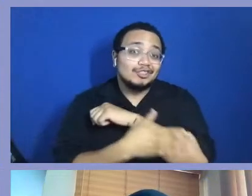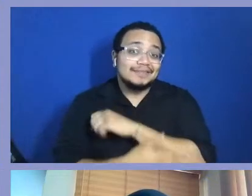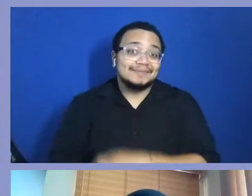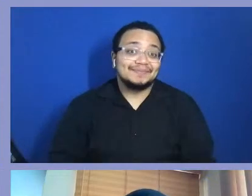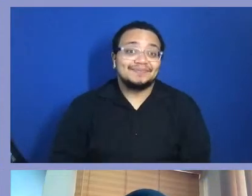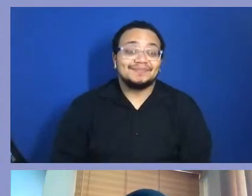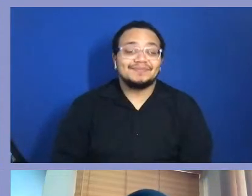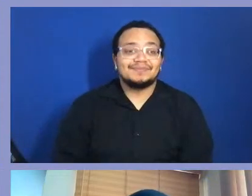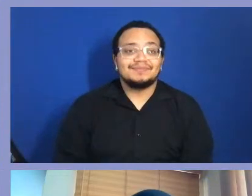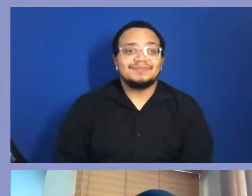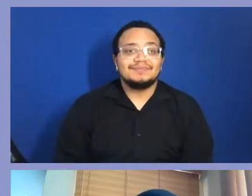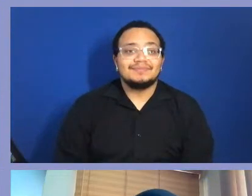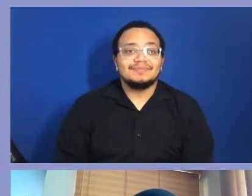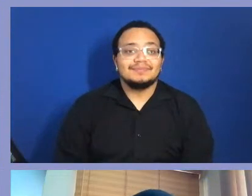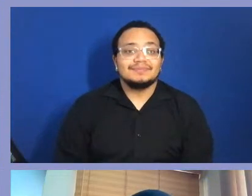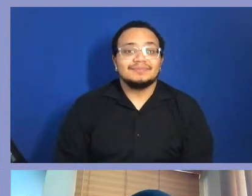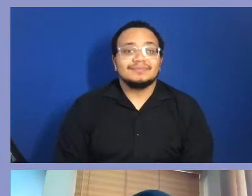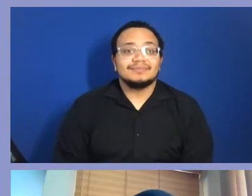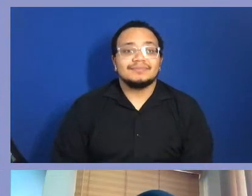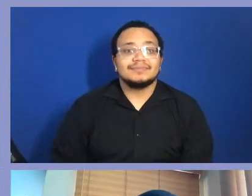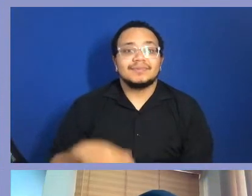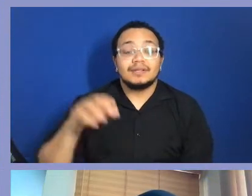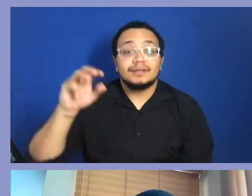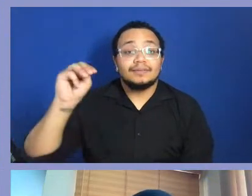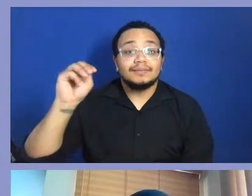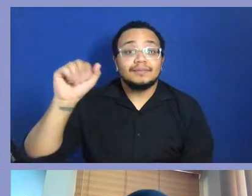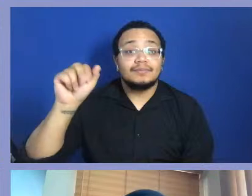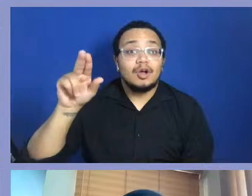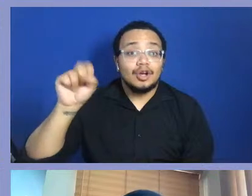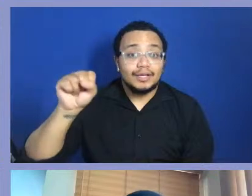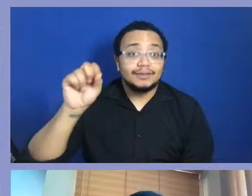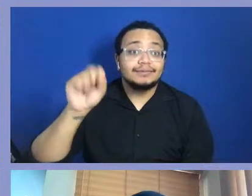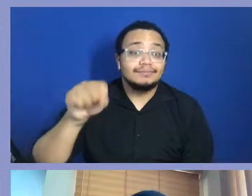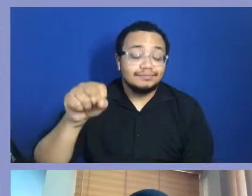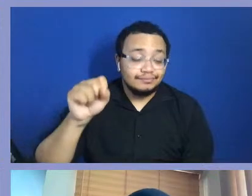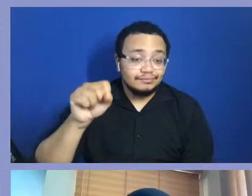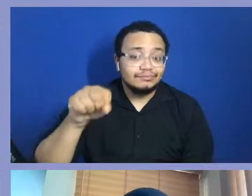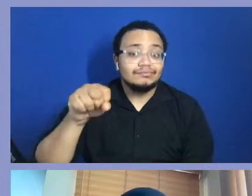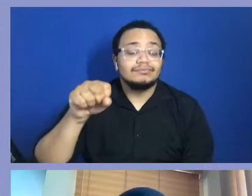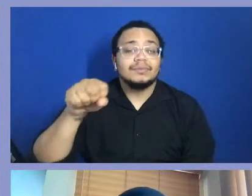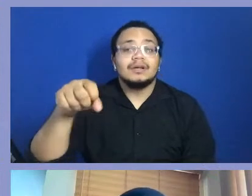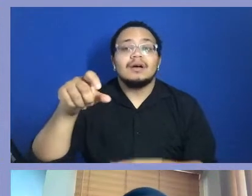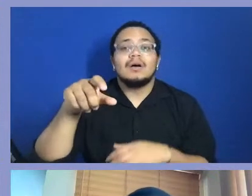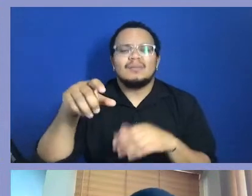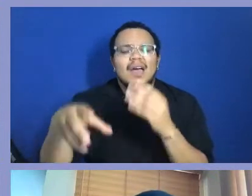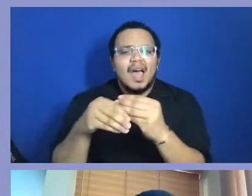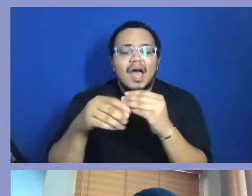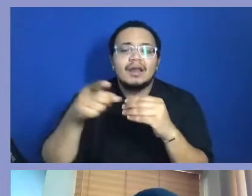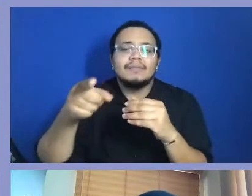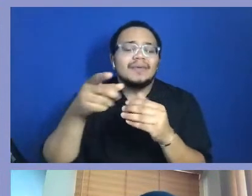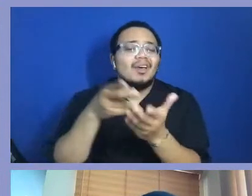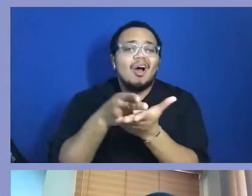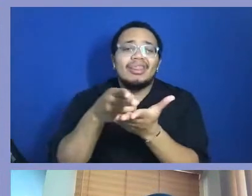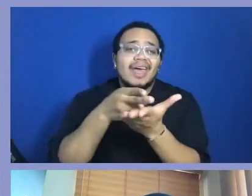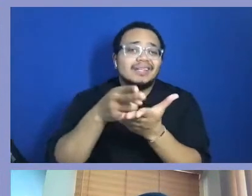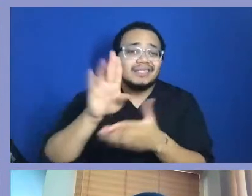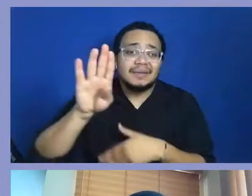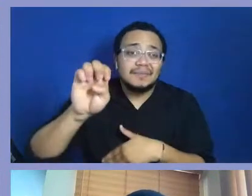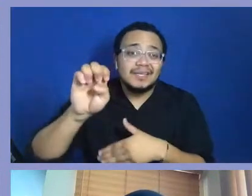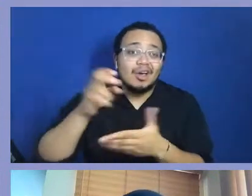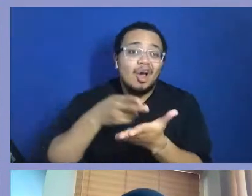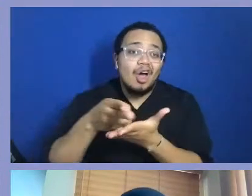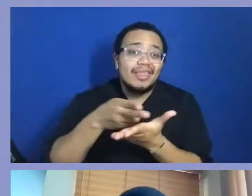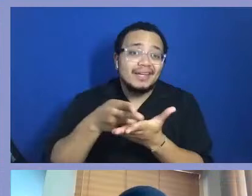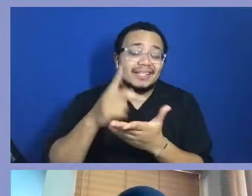And I think to continue that thought process, be authentically yourself, like in your photos, like,